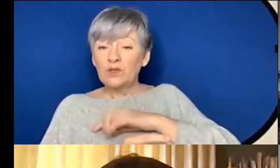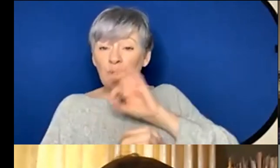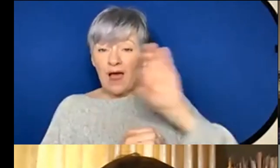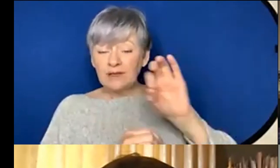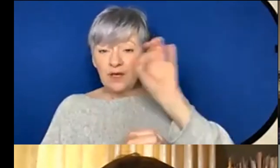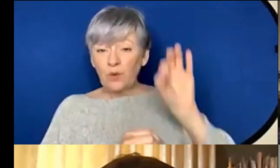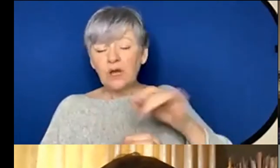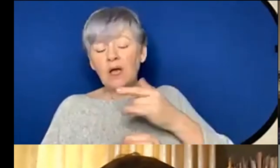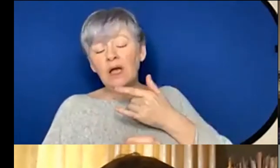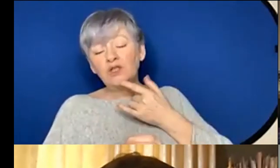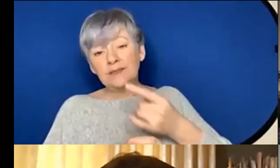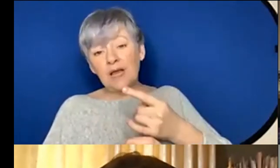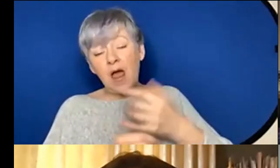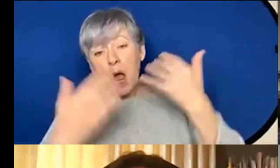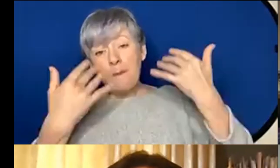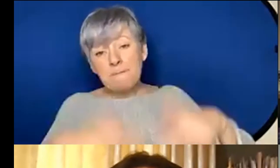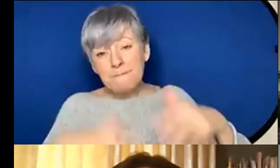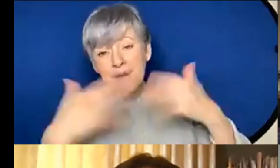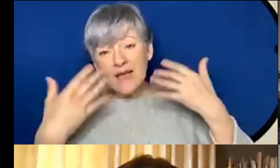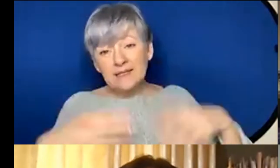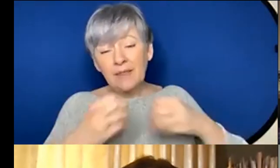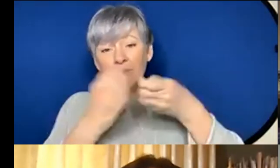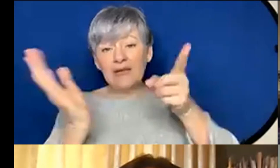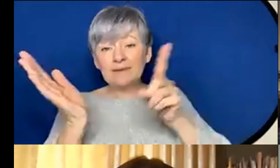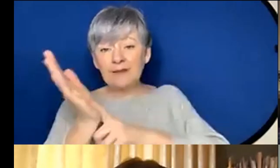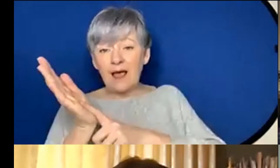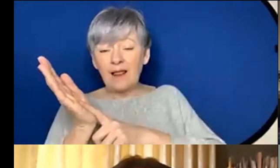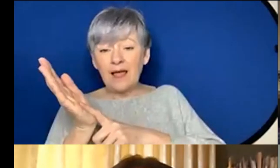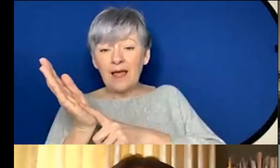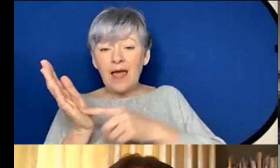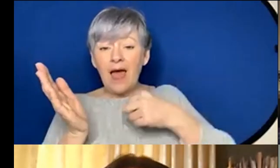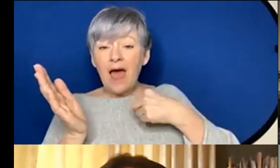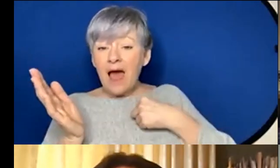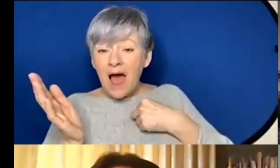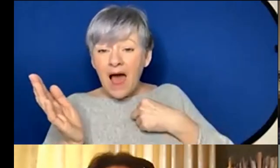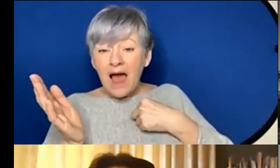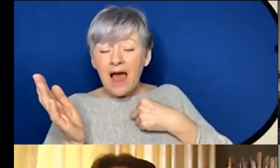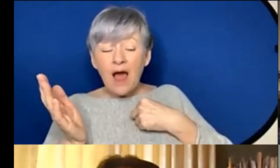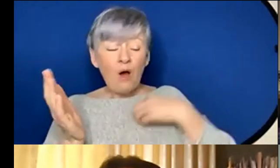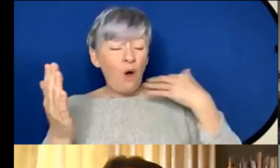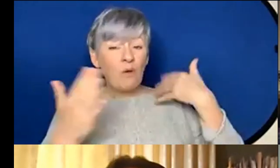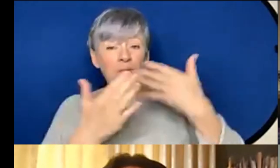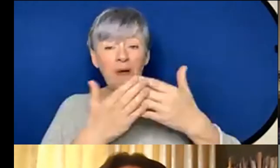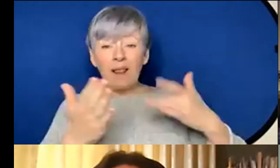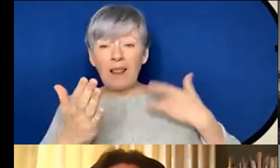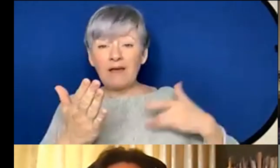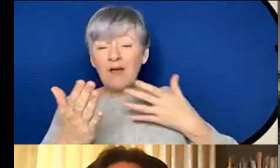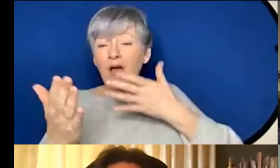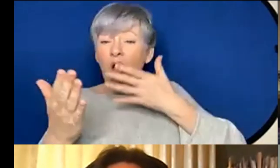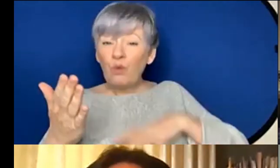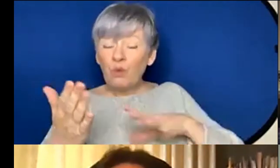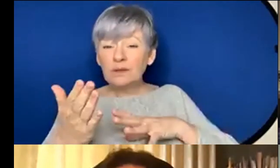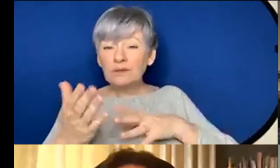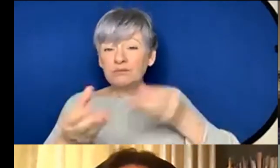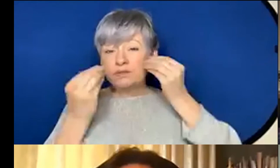I just say I was amazed when you said BSL because I all my life have wanted to sign language